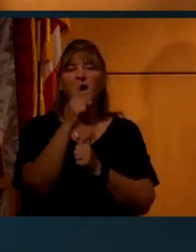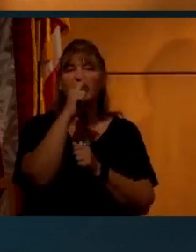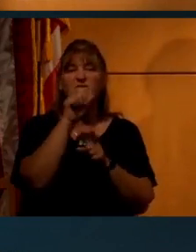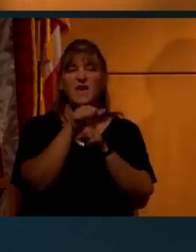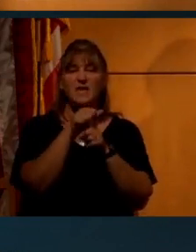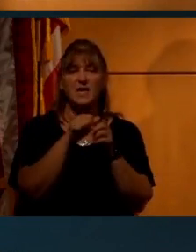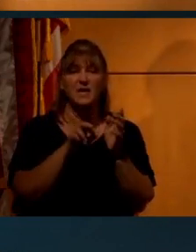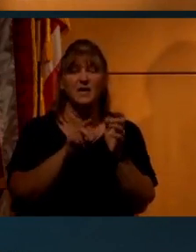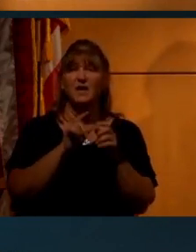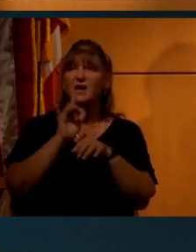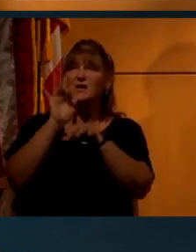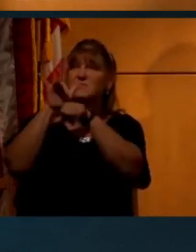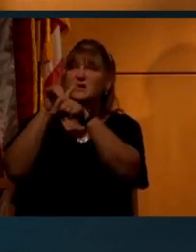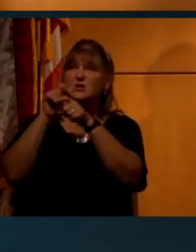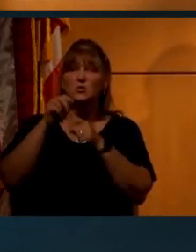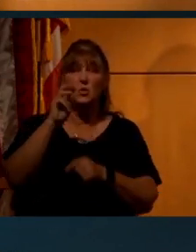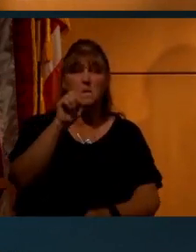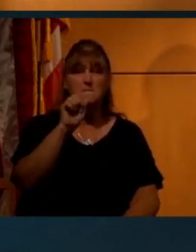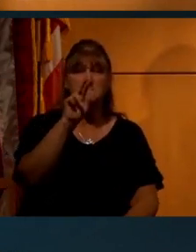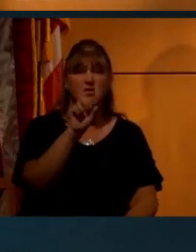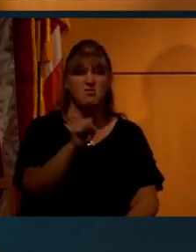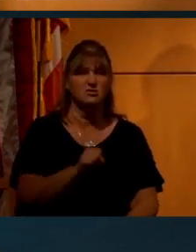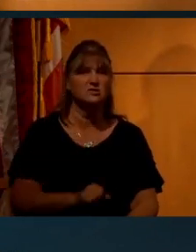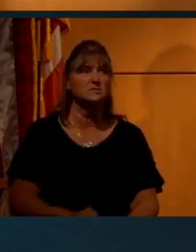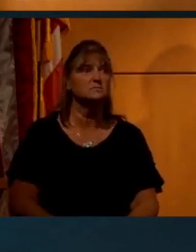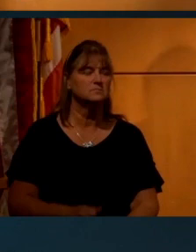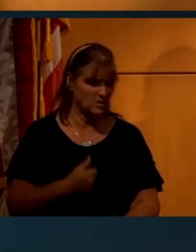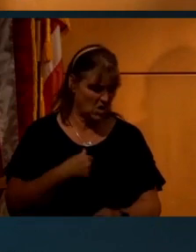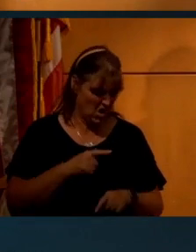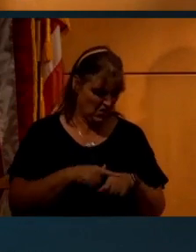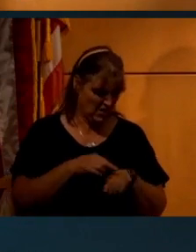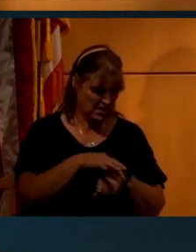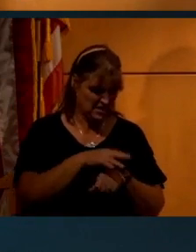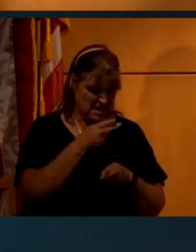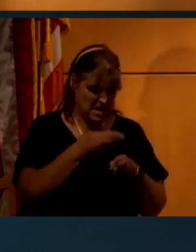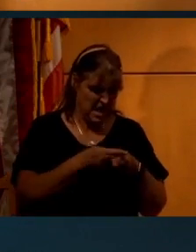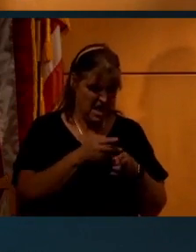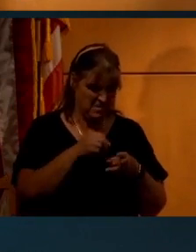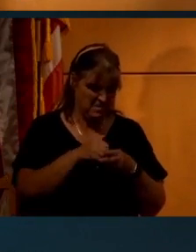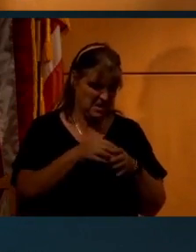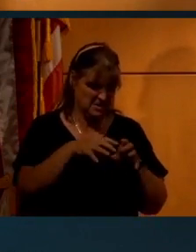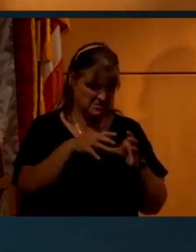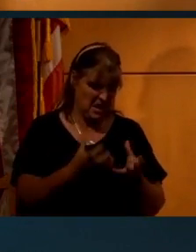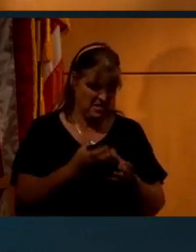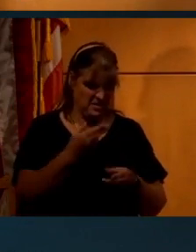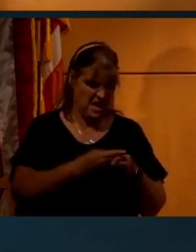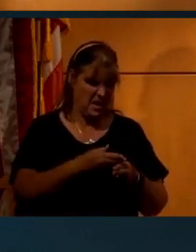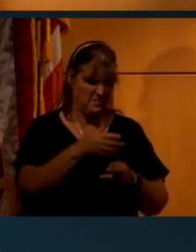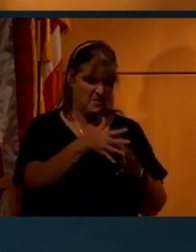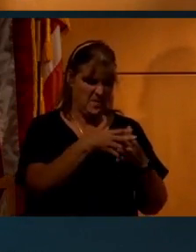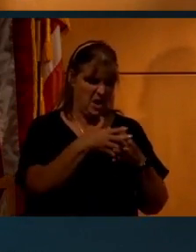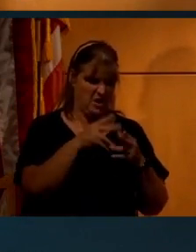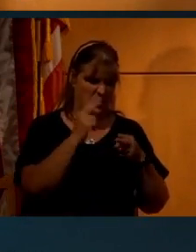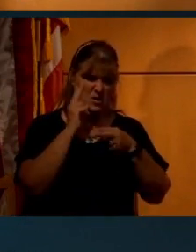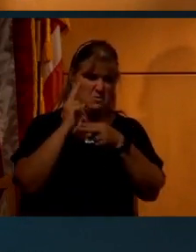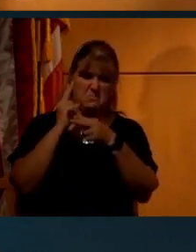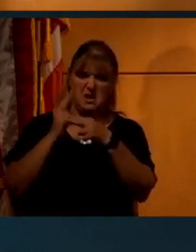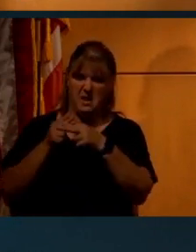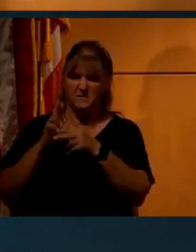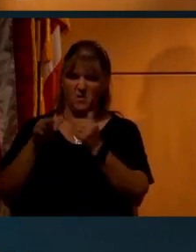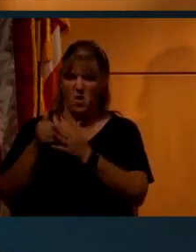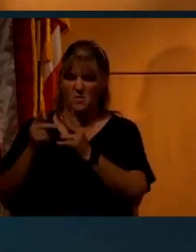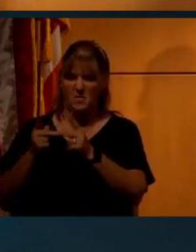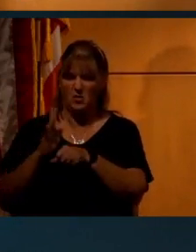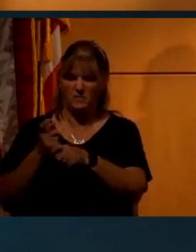mission to Mars. We do not claim this planet in the name of America. We claim it in the name of all the people of the planet